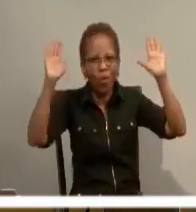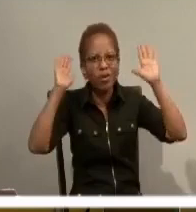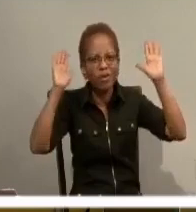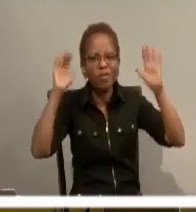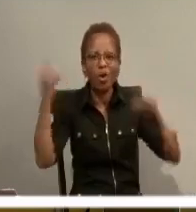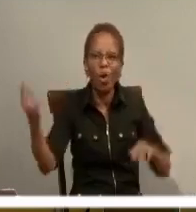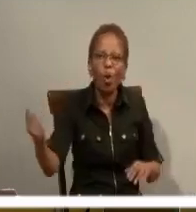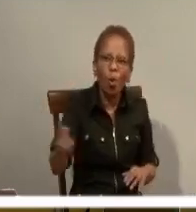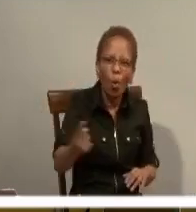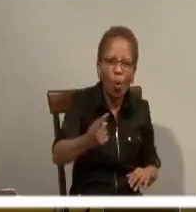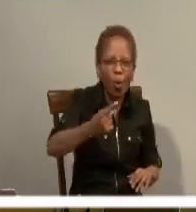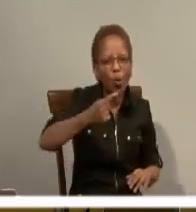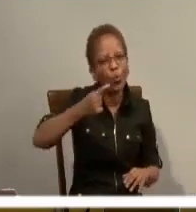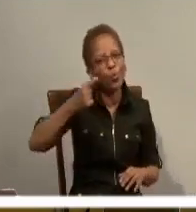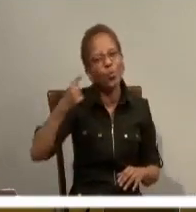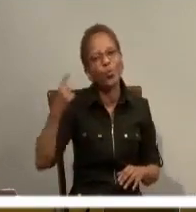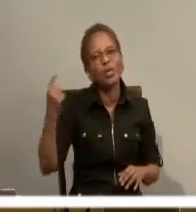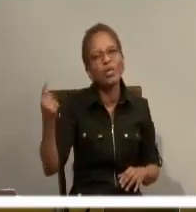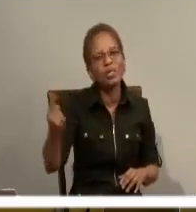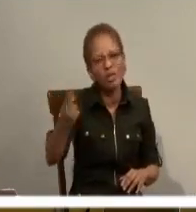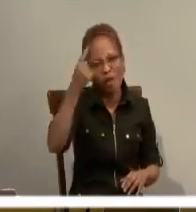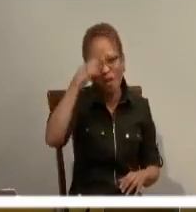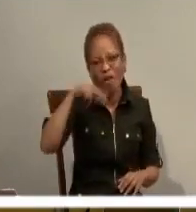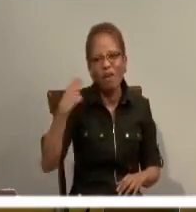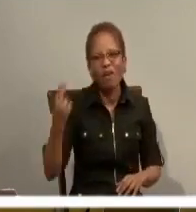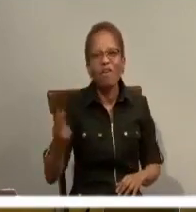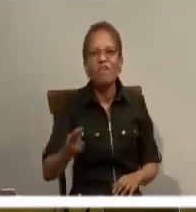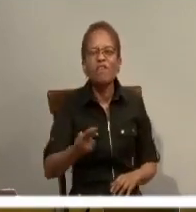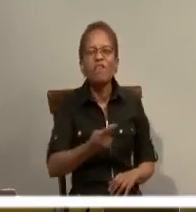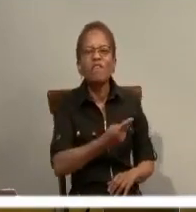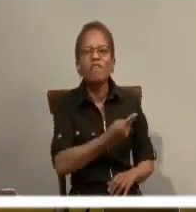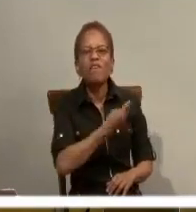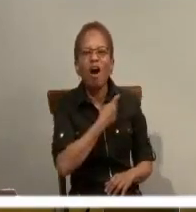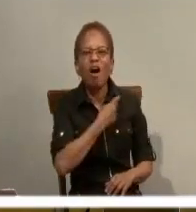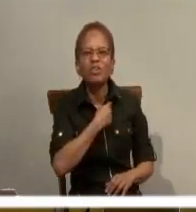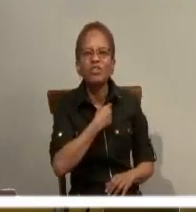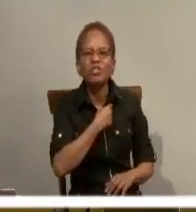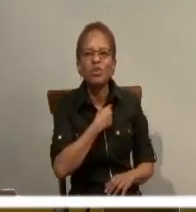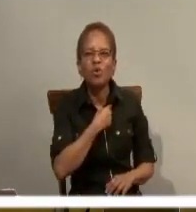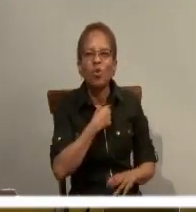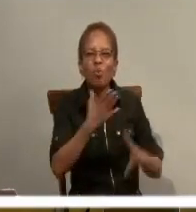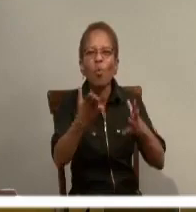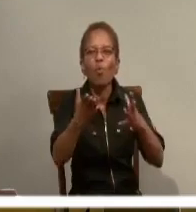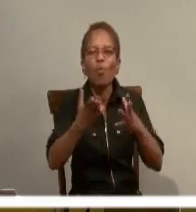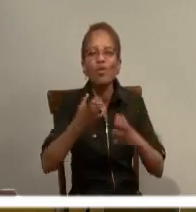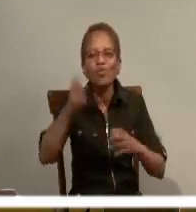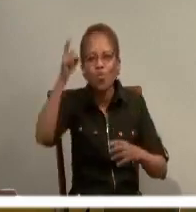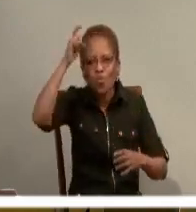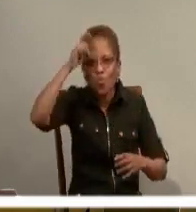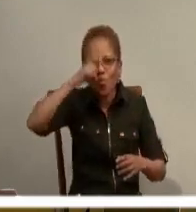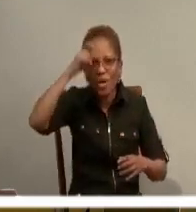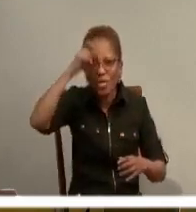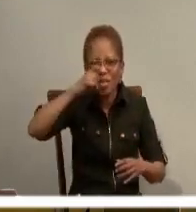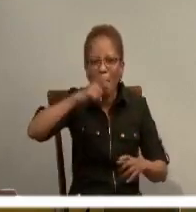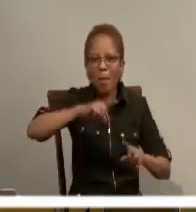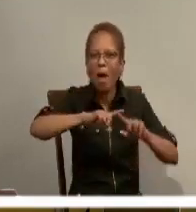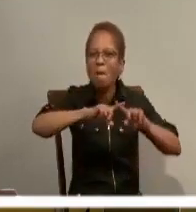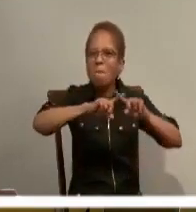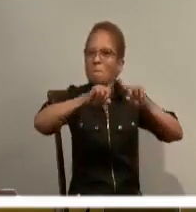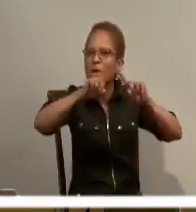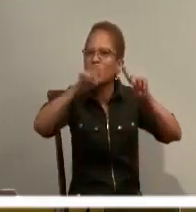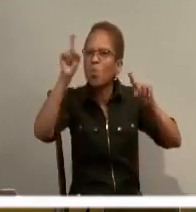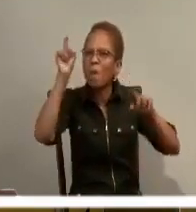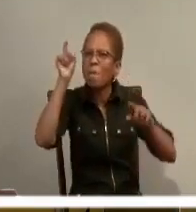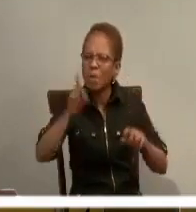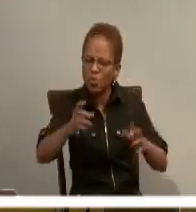always serve us when we are in pursuit of her. But we must be in pursuit of her.